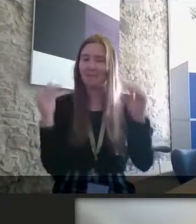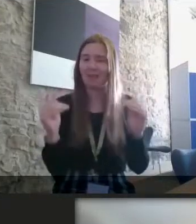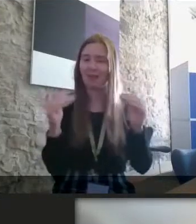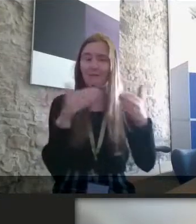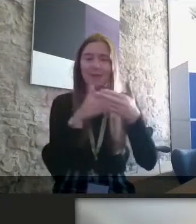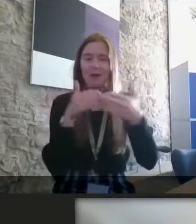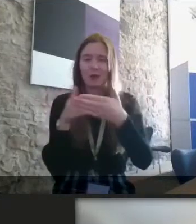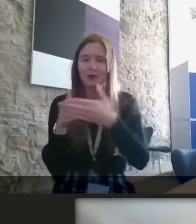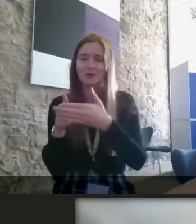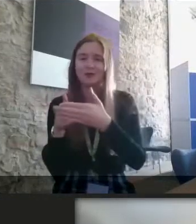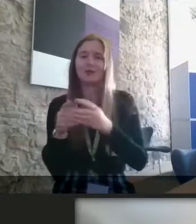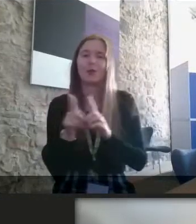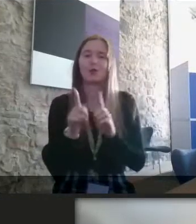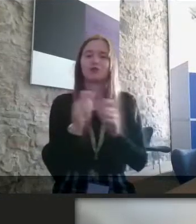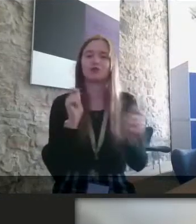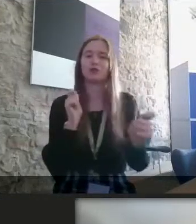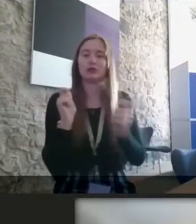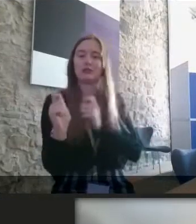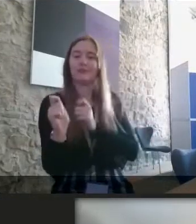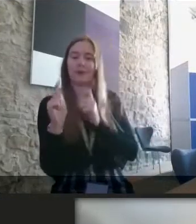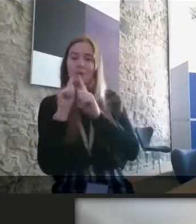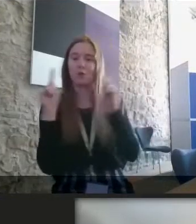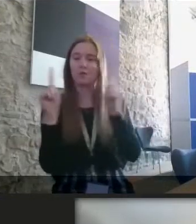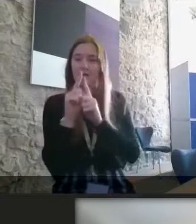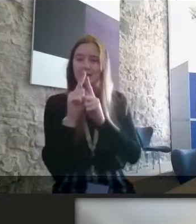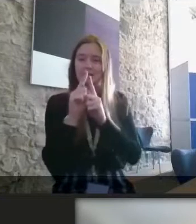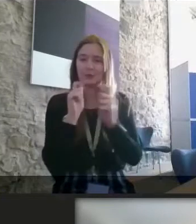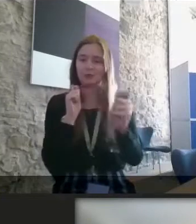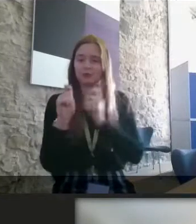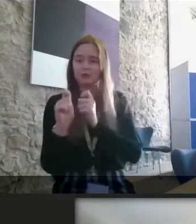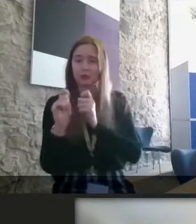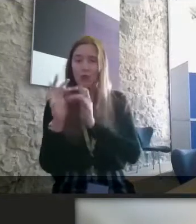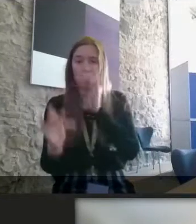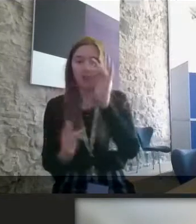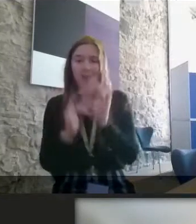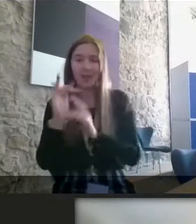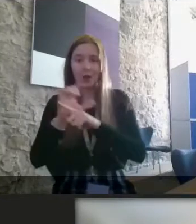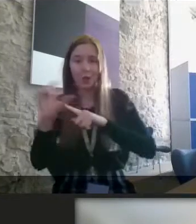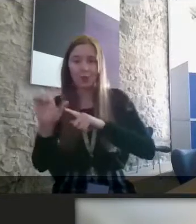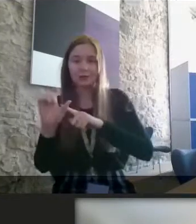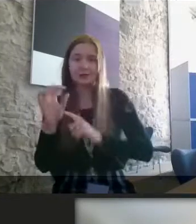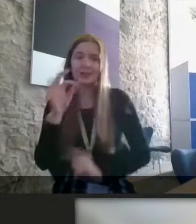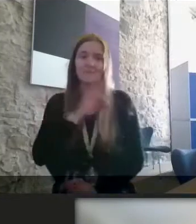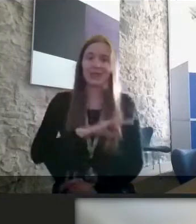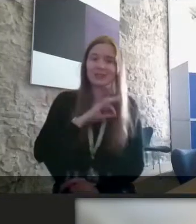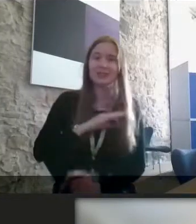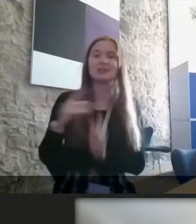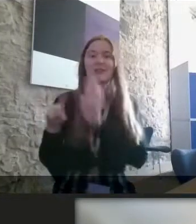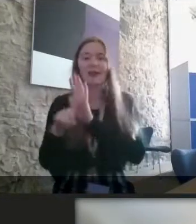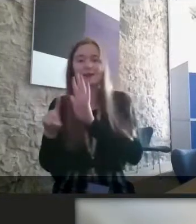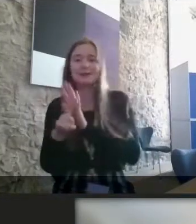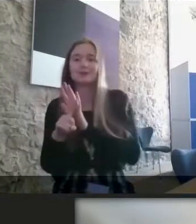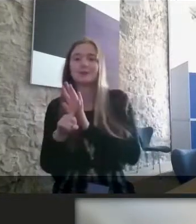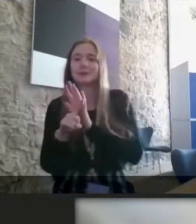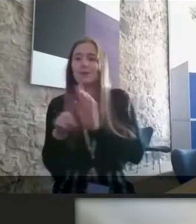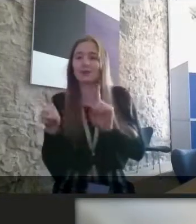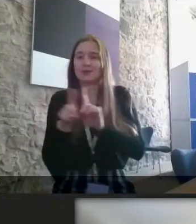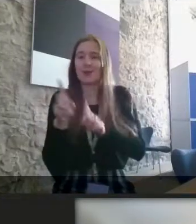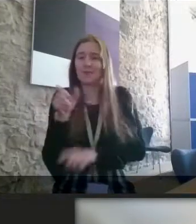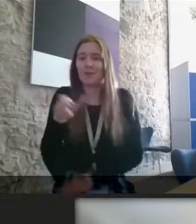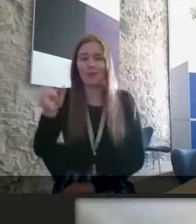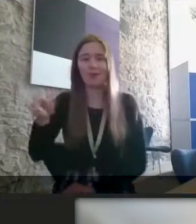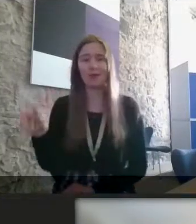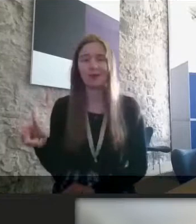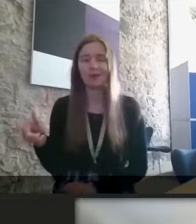the shift of universities moving to more online courses well that has advantages and disadvantages to a lot of disabled people um and